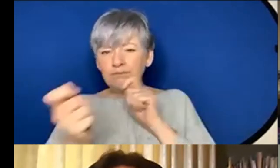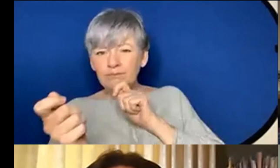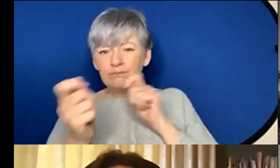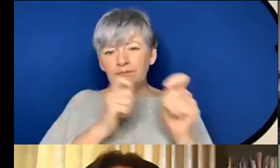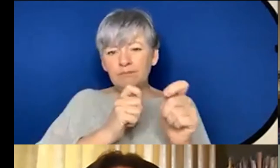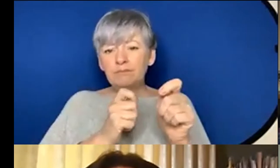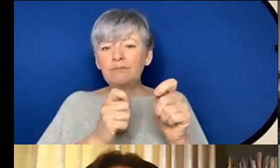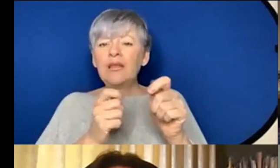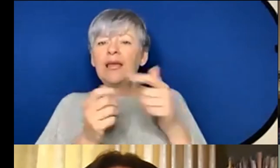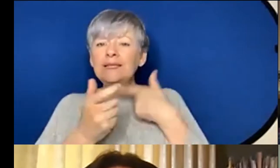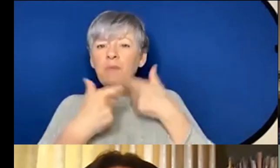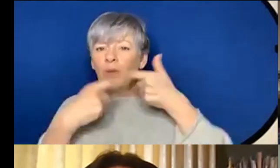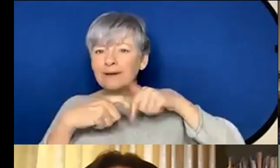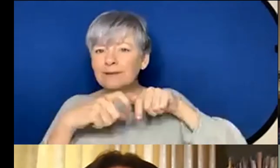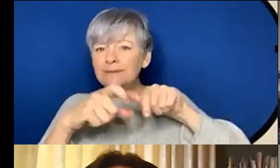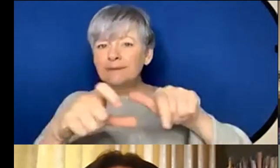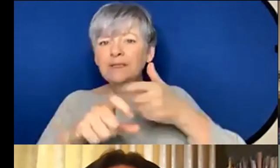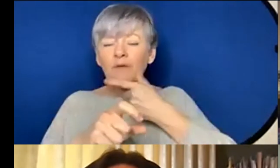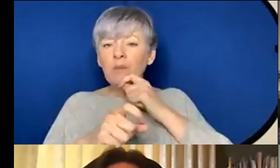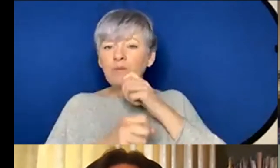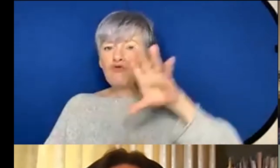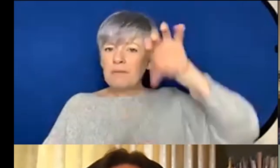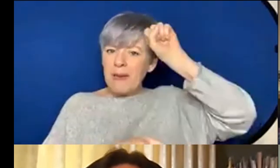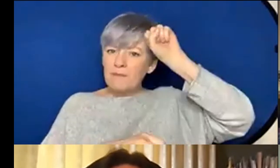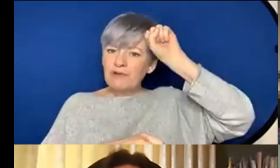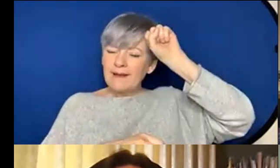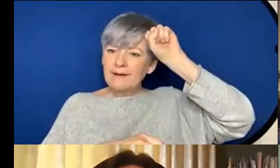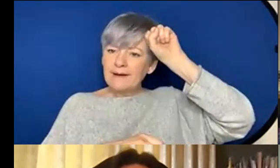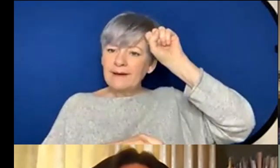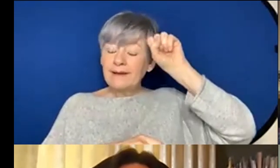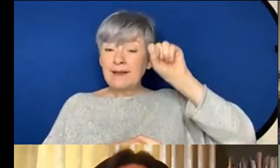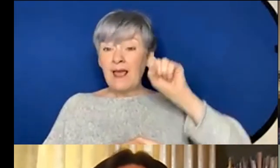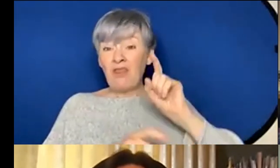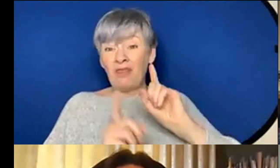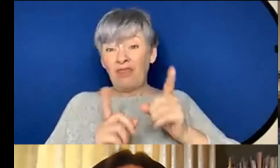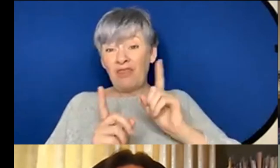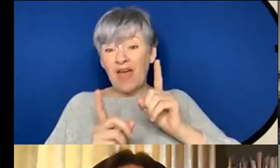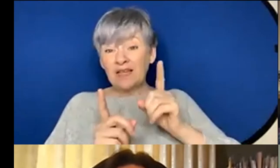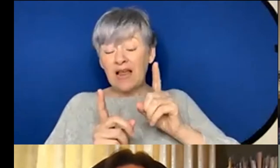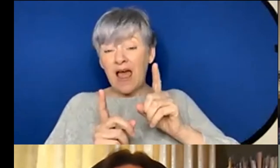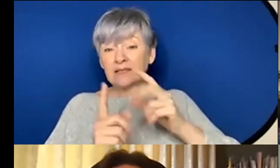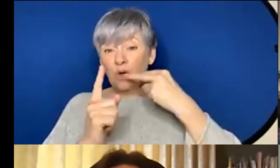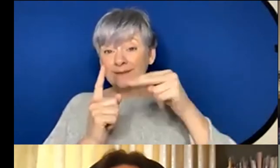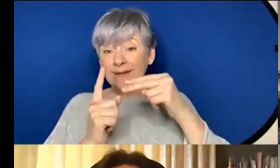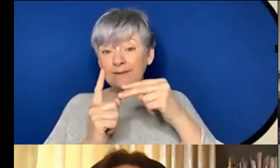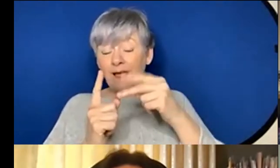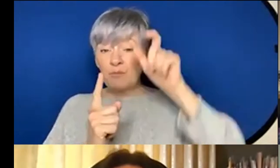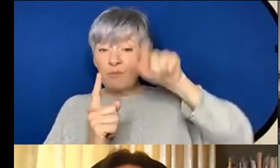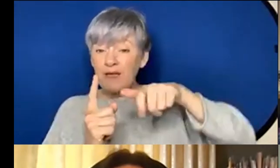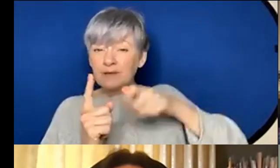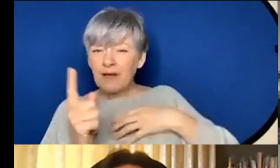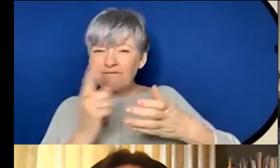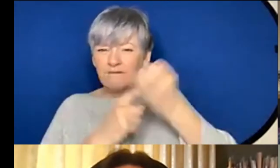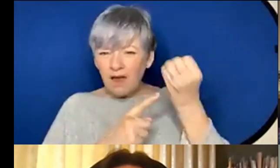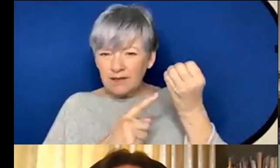about the consistency of people remembering because I think that's what I as an autistic person find you say